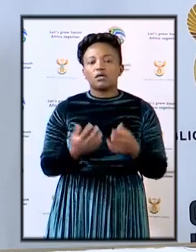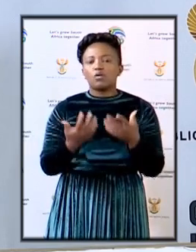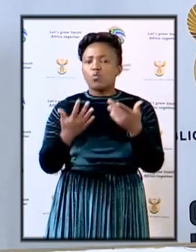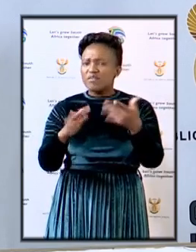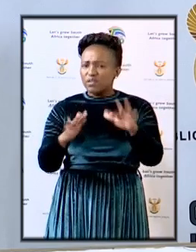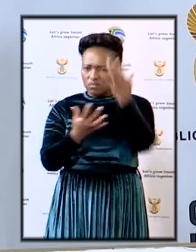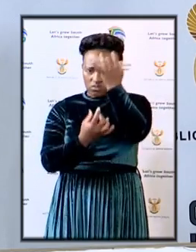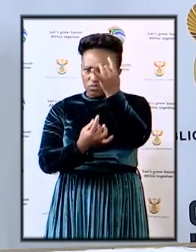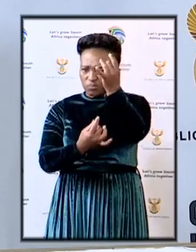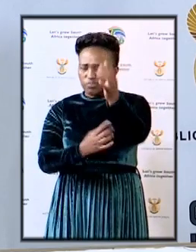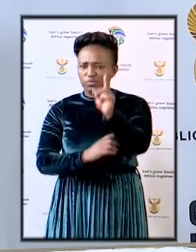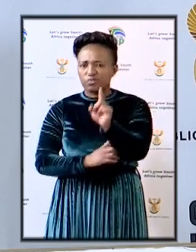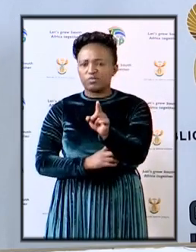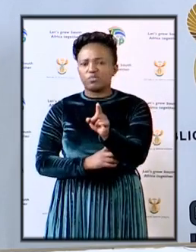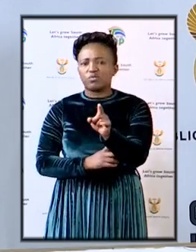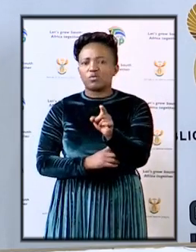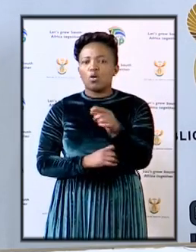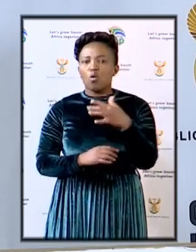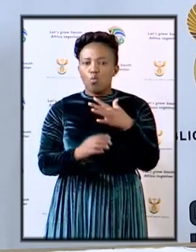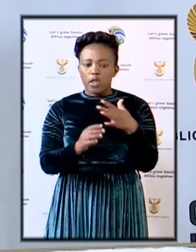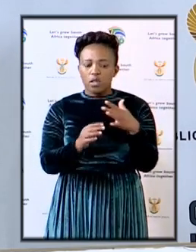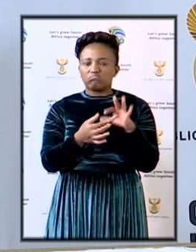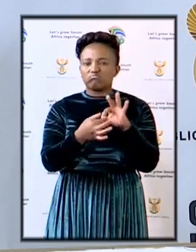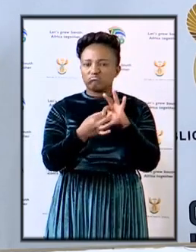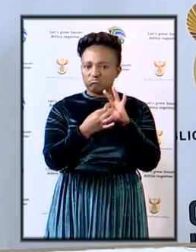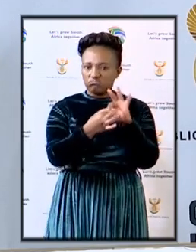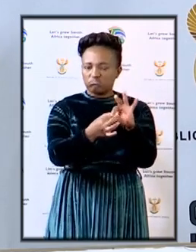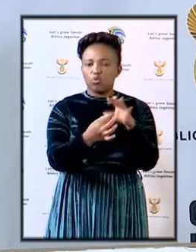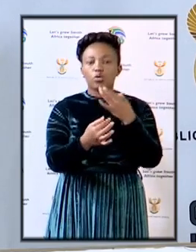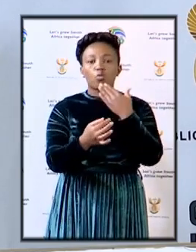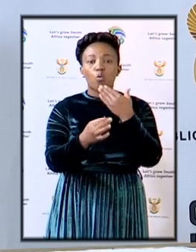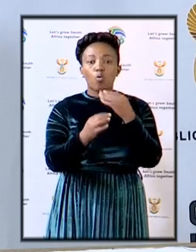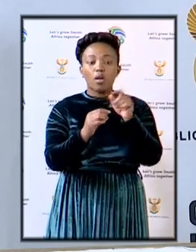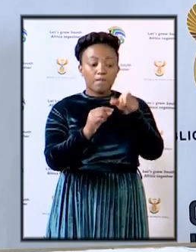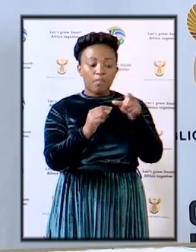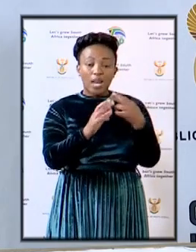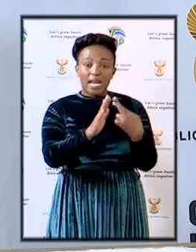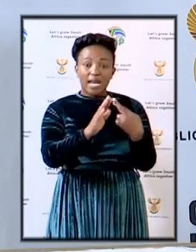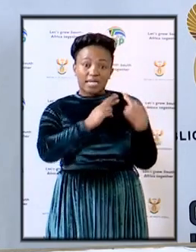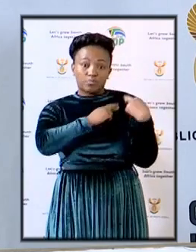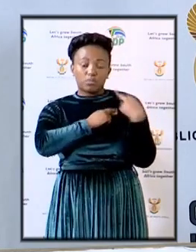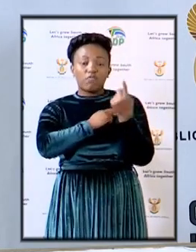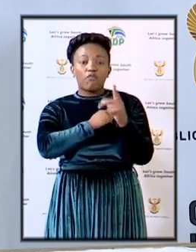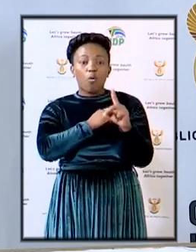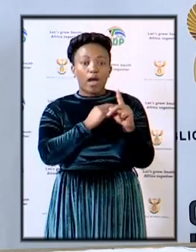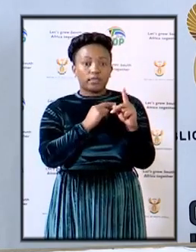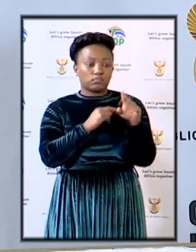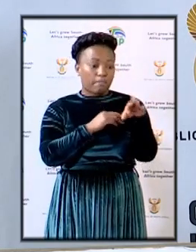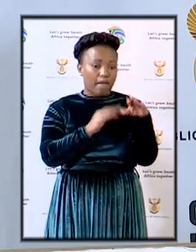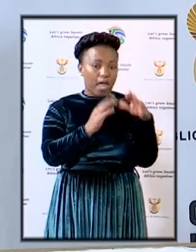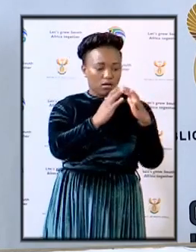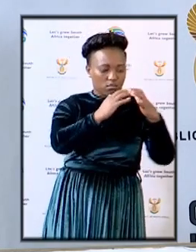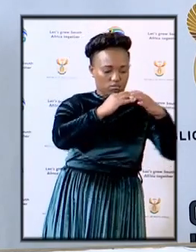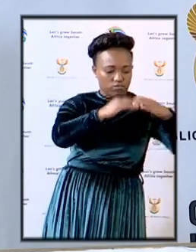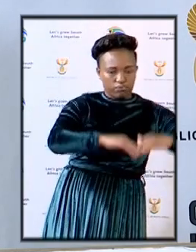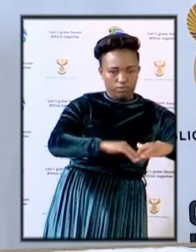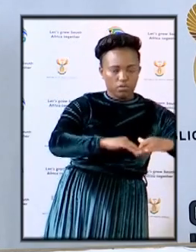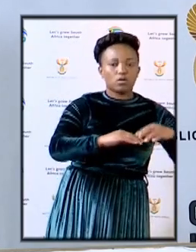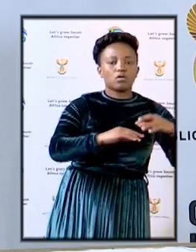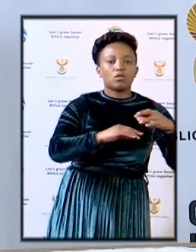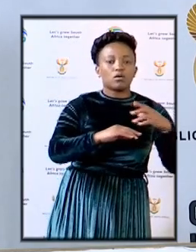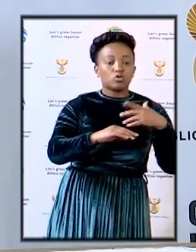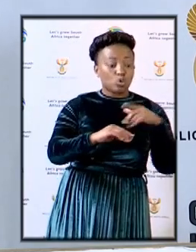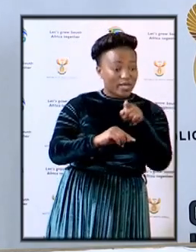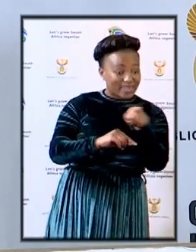we are working closely with the liquidators we know what they are busy doing but that will be the responsibility